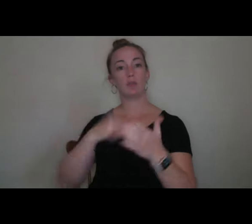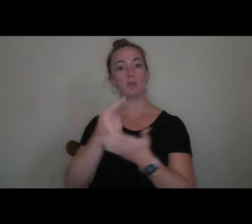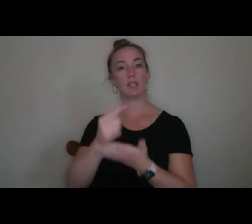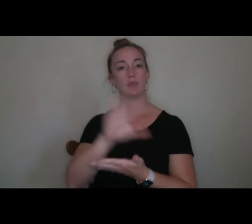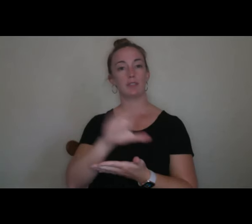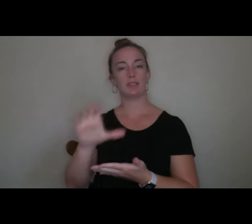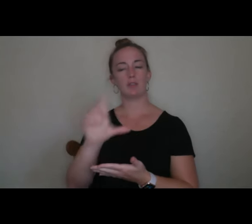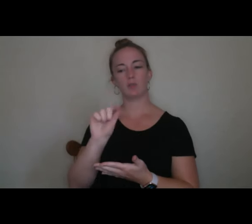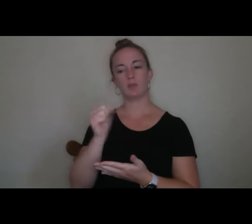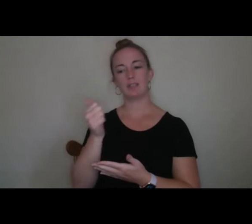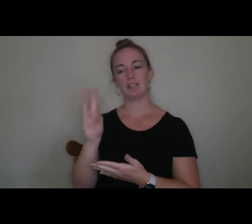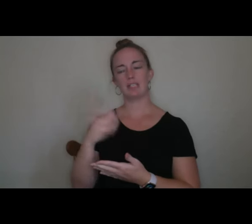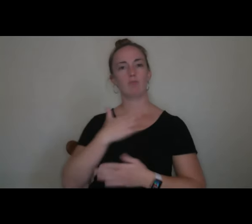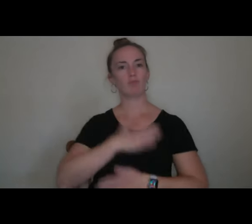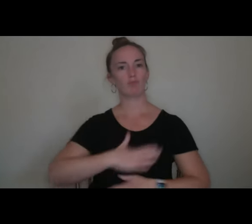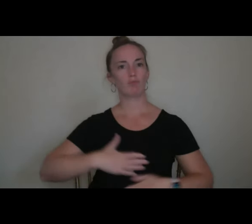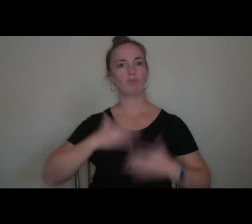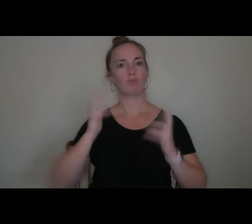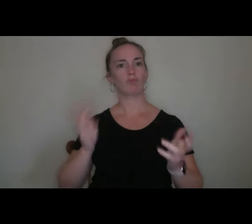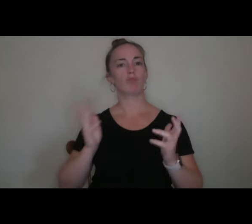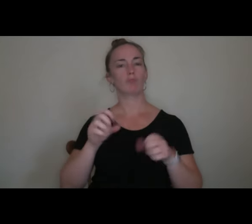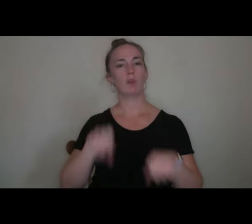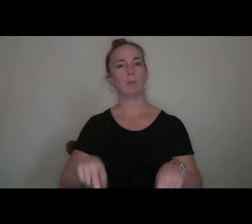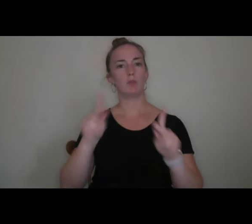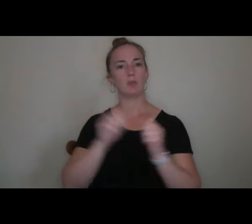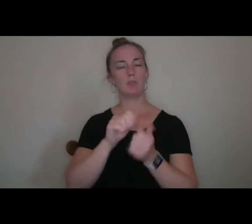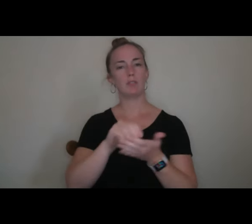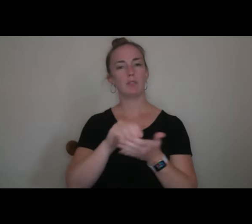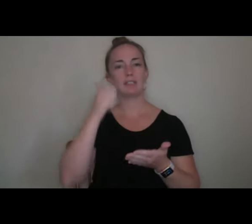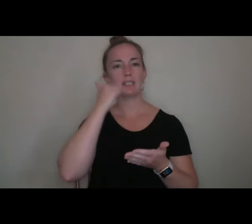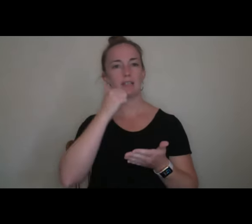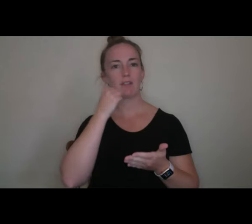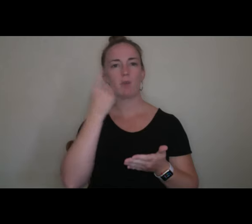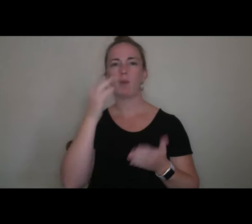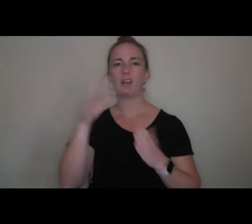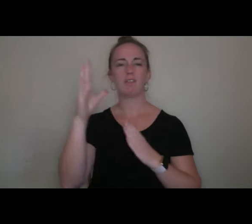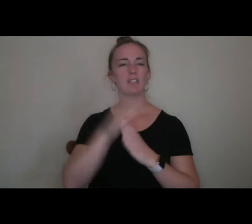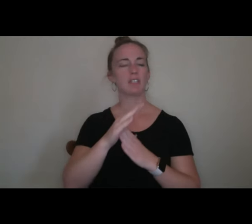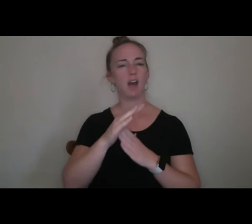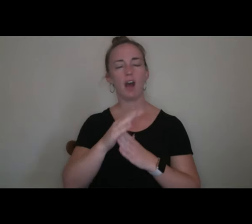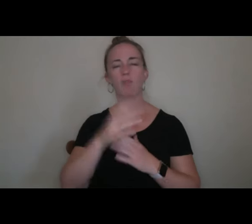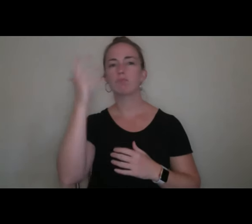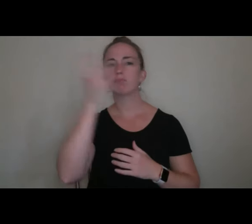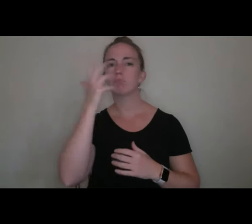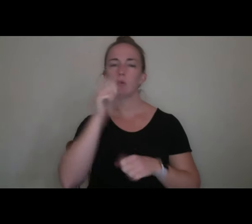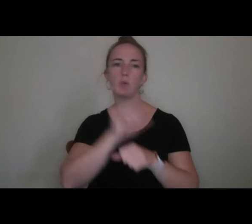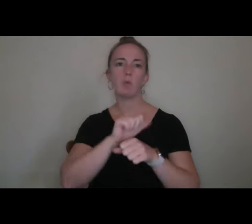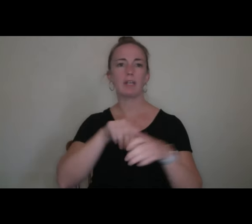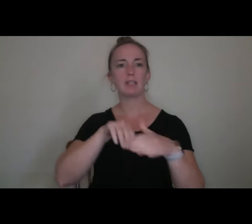discuss opportunities with students every day. It is one of the greatest joys of working in the admission office here at center college.